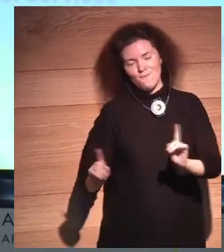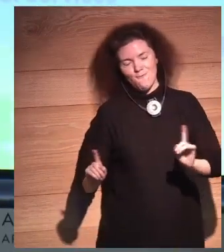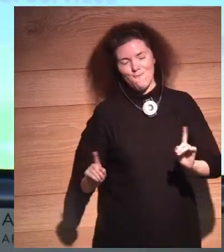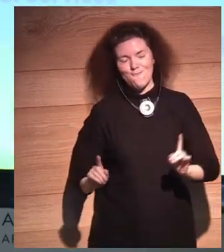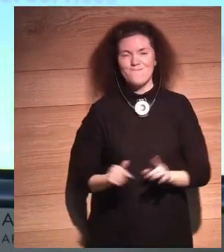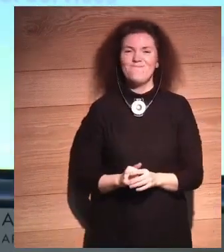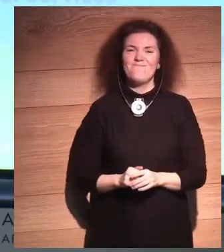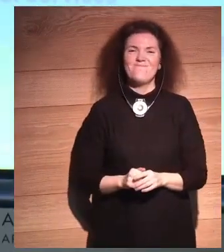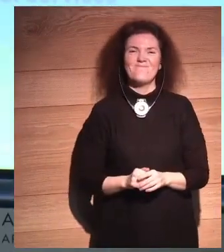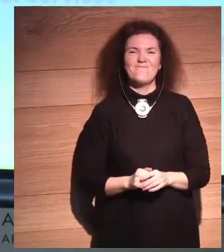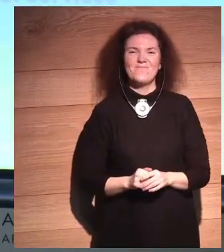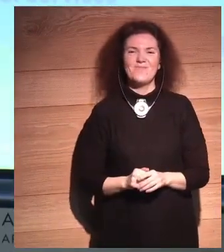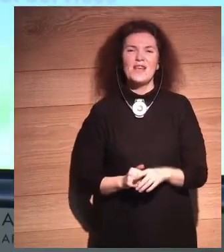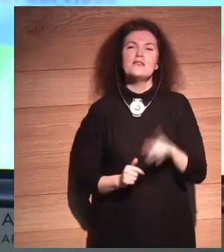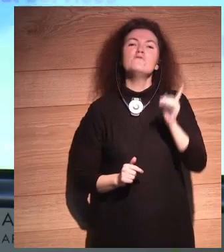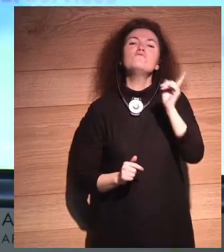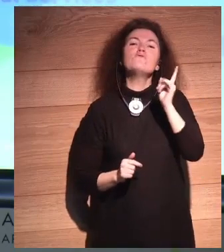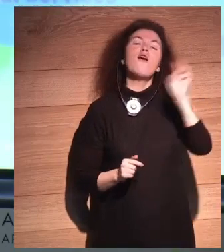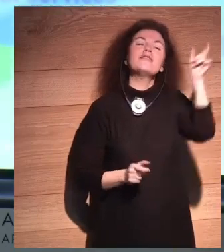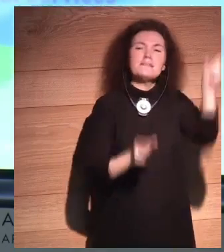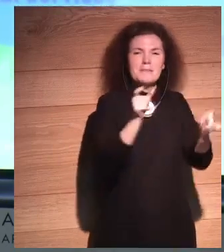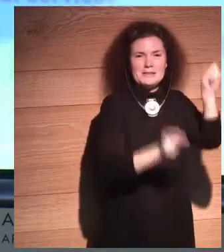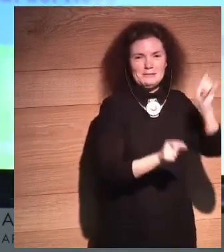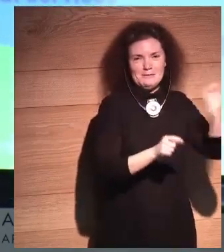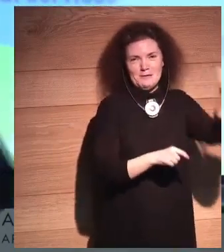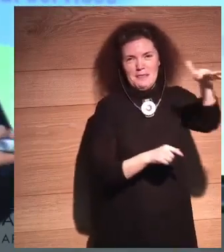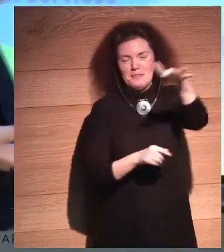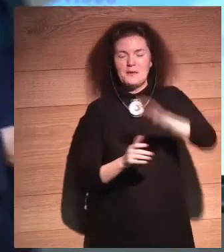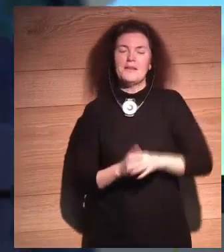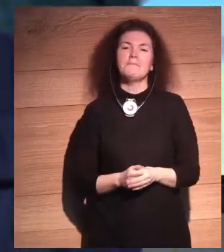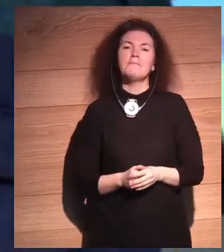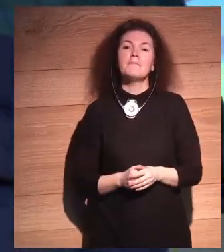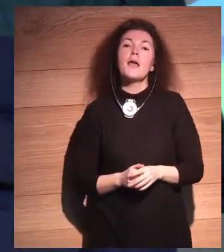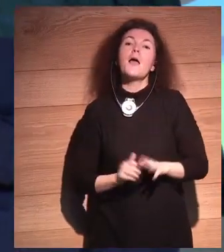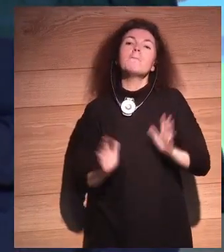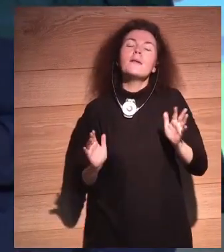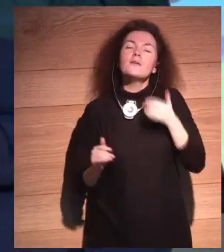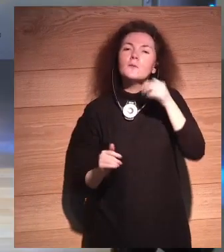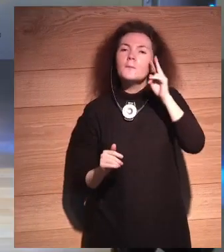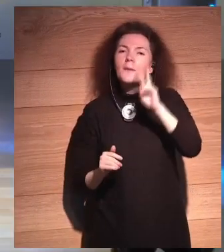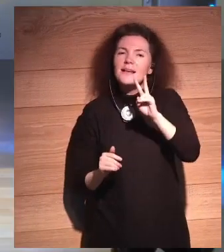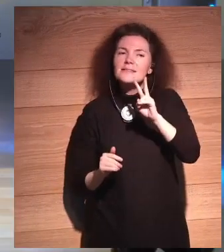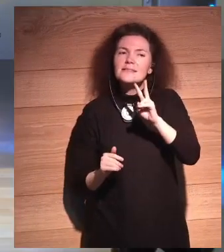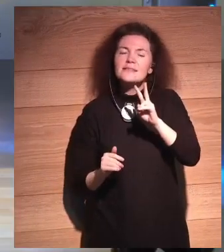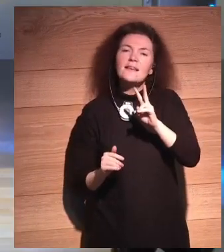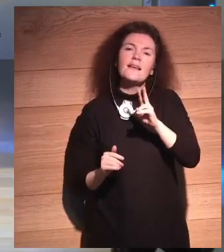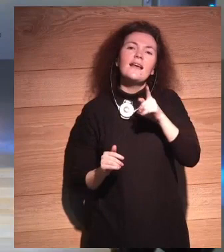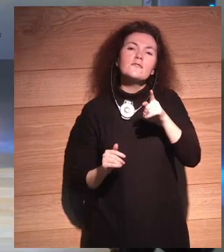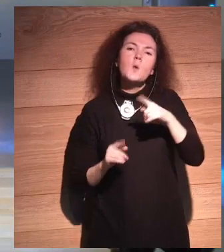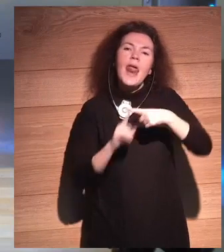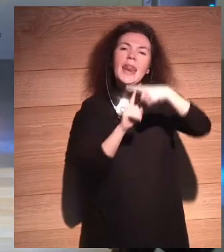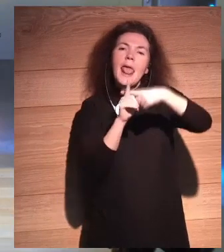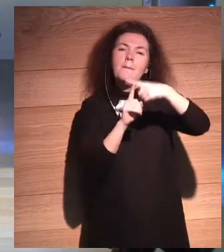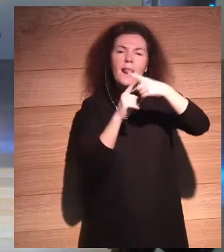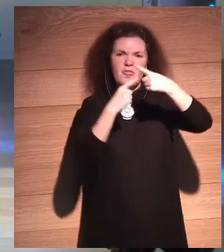We'll be just some other people somewhere. But basically, what we have here, we have a cutoff, right? It's going to be difficult for